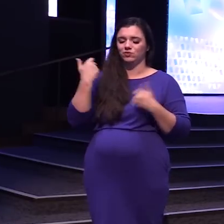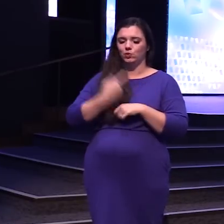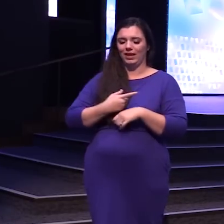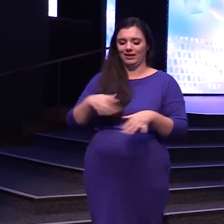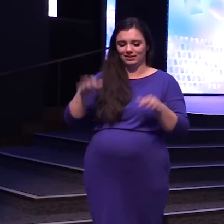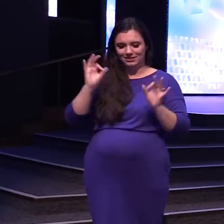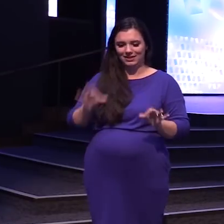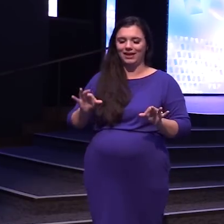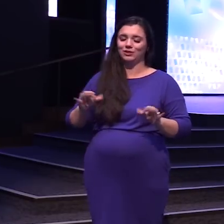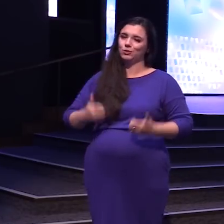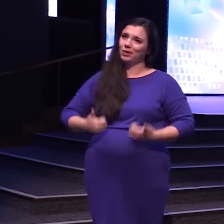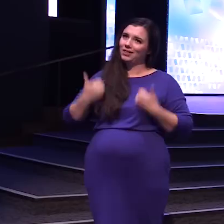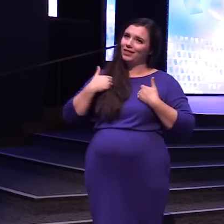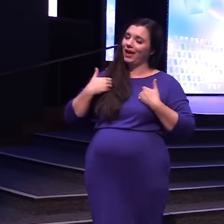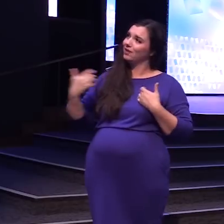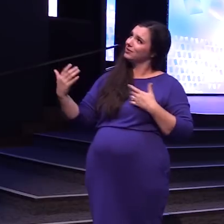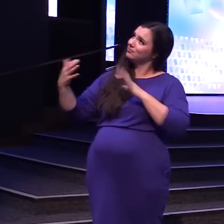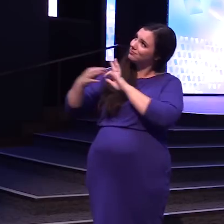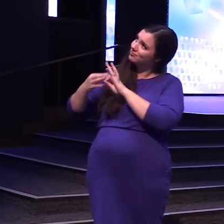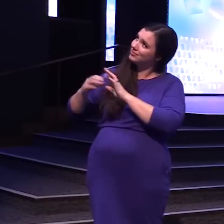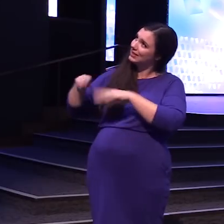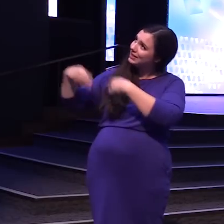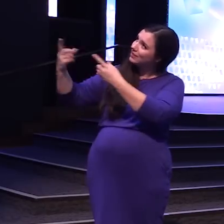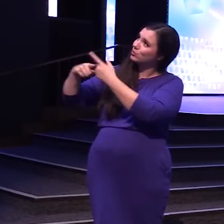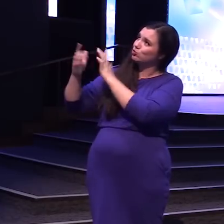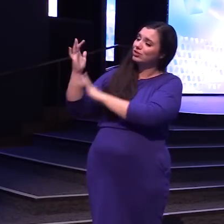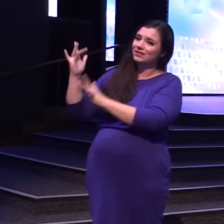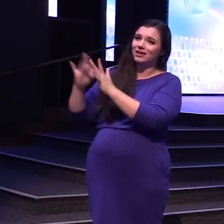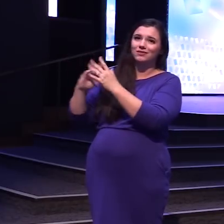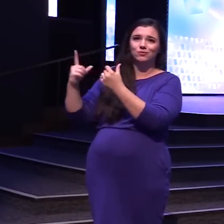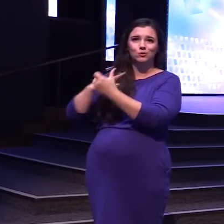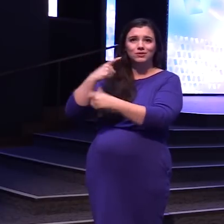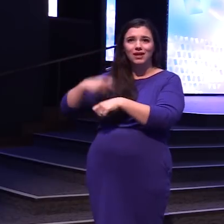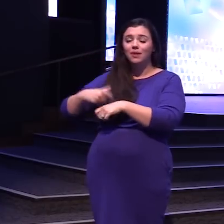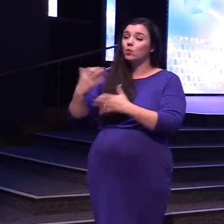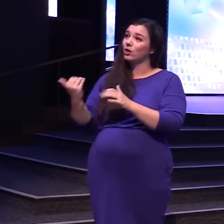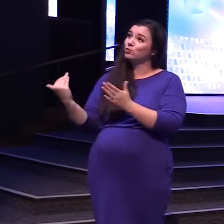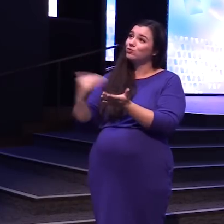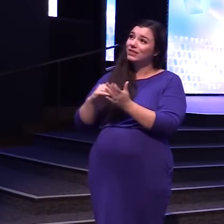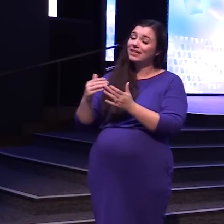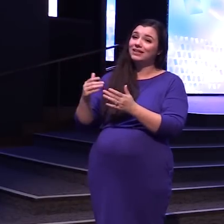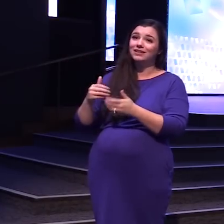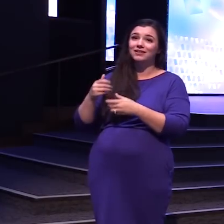To Give My Life To Jesus For The First Time Or I Want To Rededicate My To Jesus